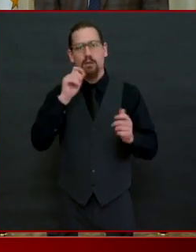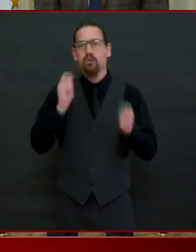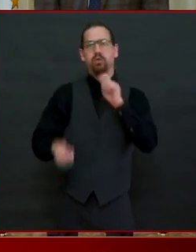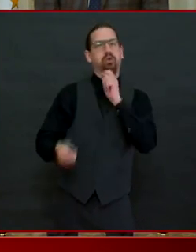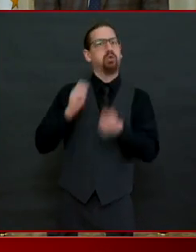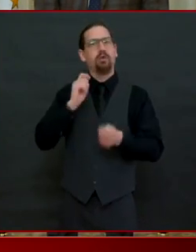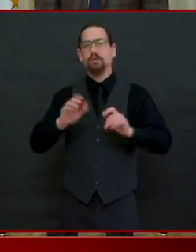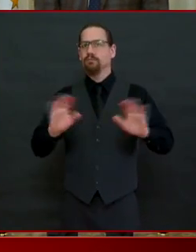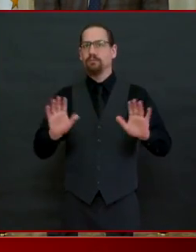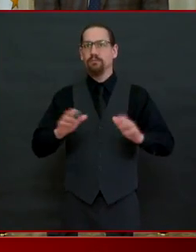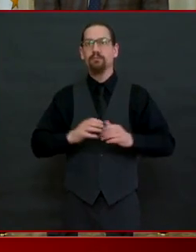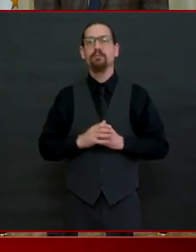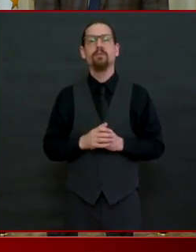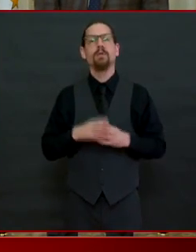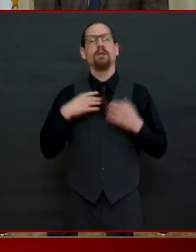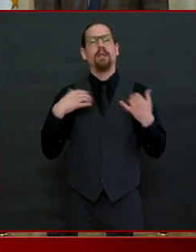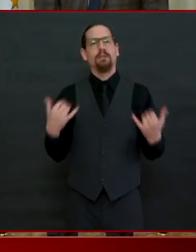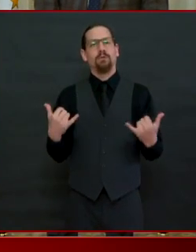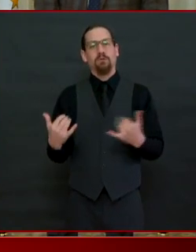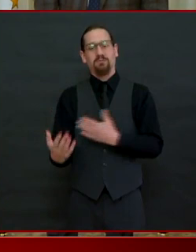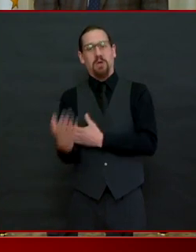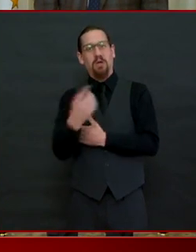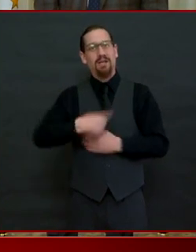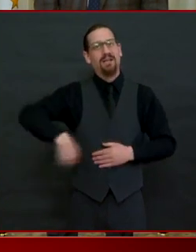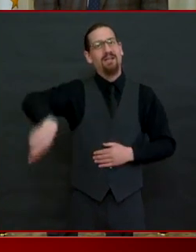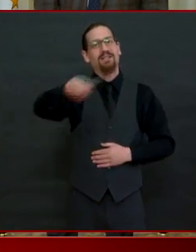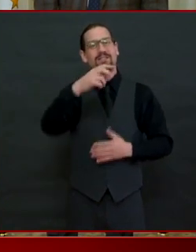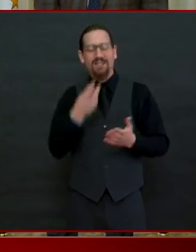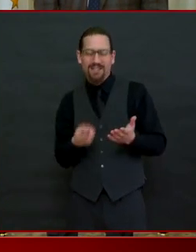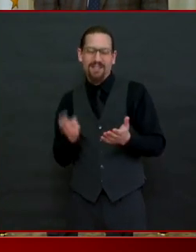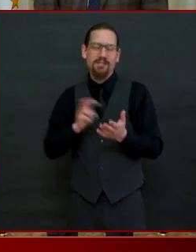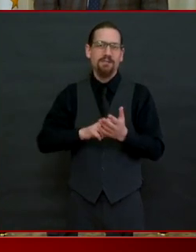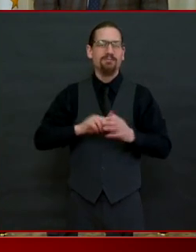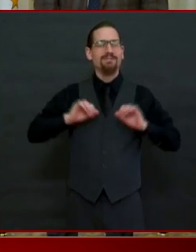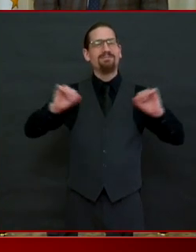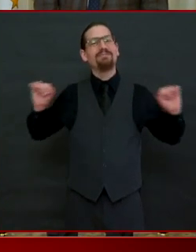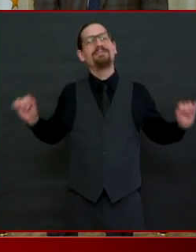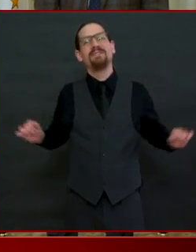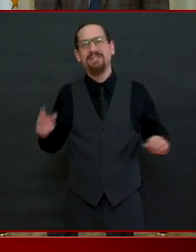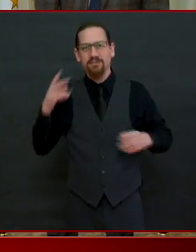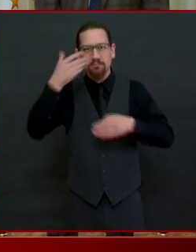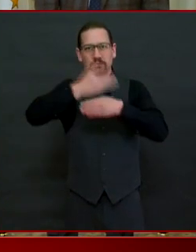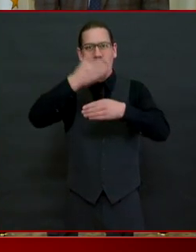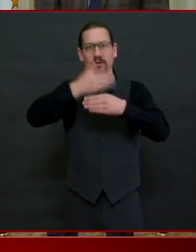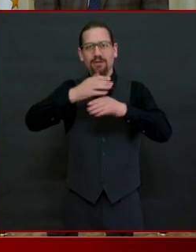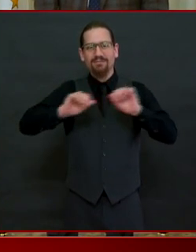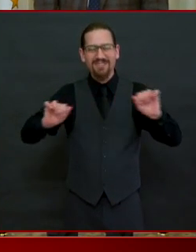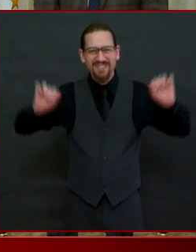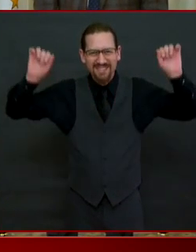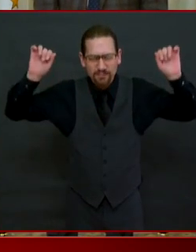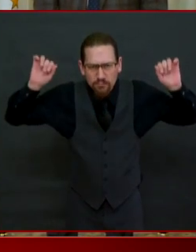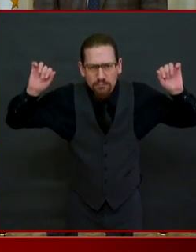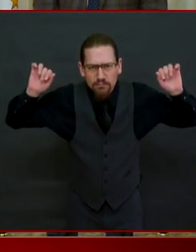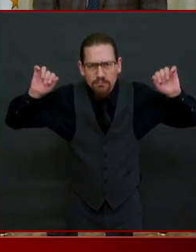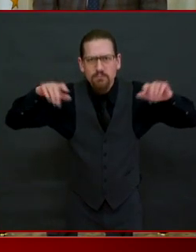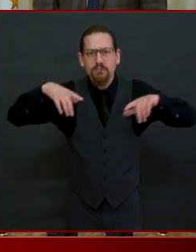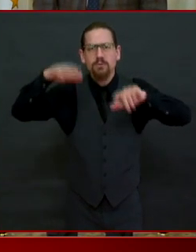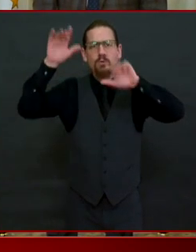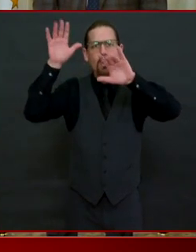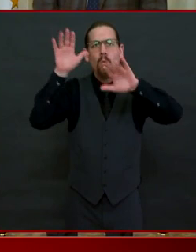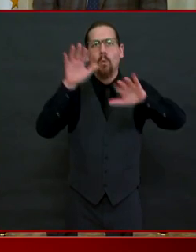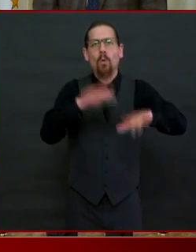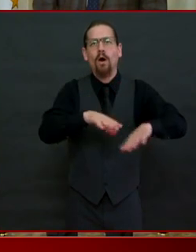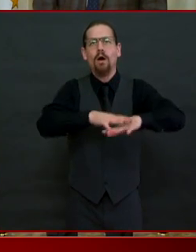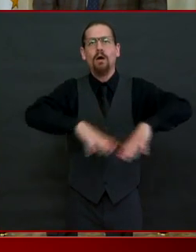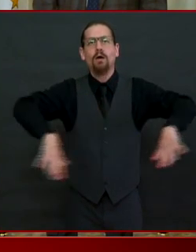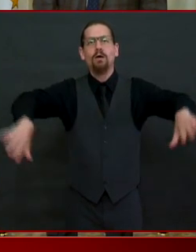it's supposed to be spring and it's snowing so i want you to know on your behalf i called mother nature and told her to knock it off and send us some